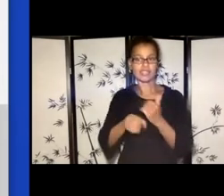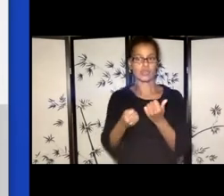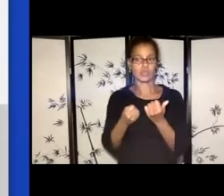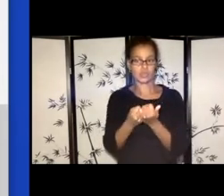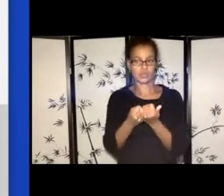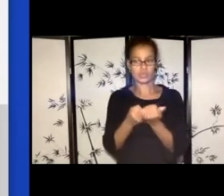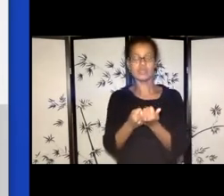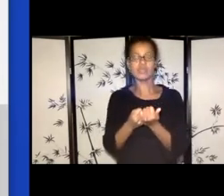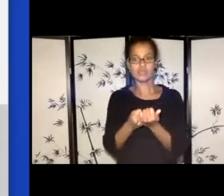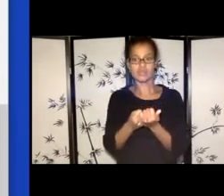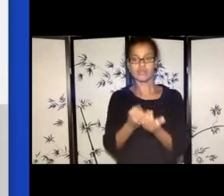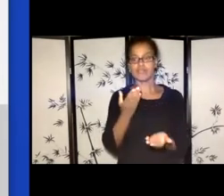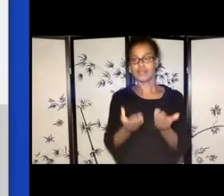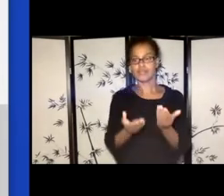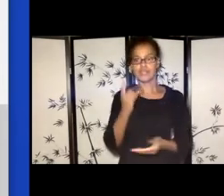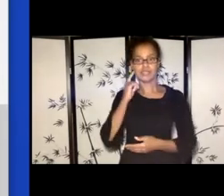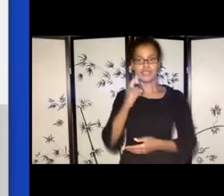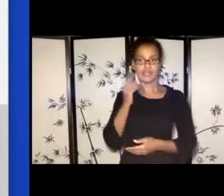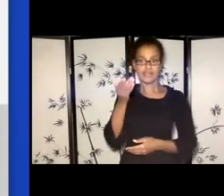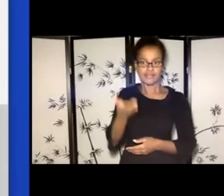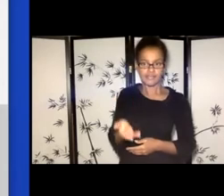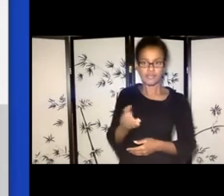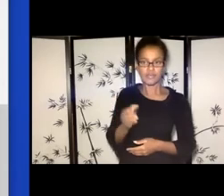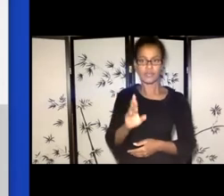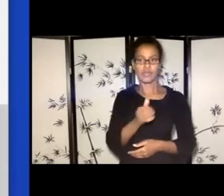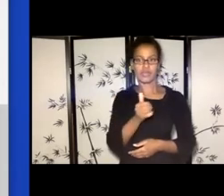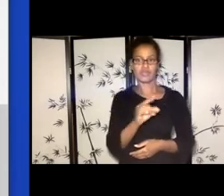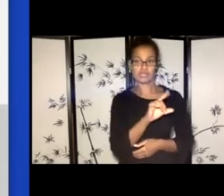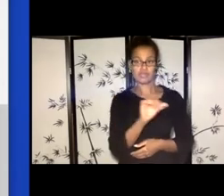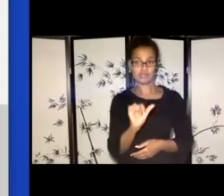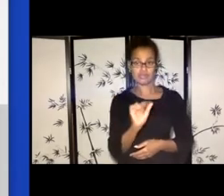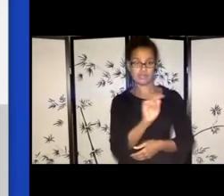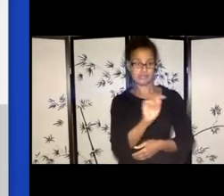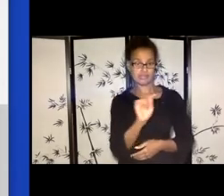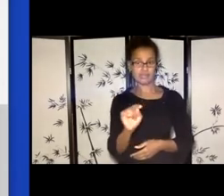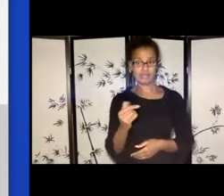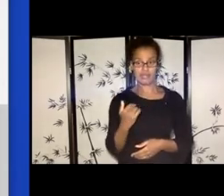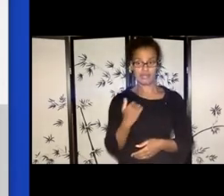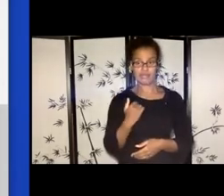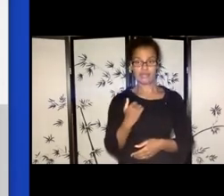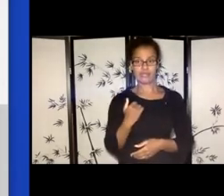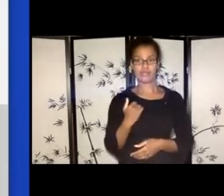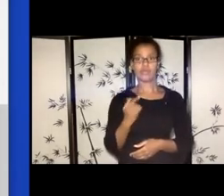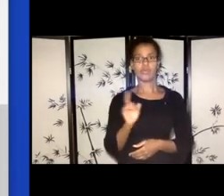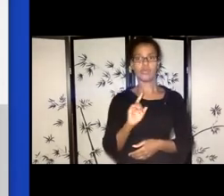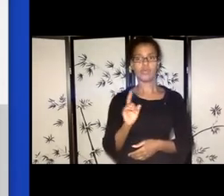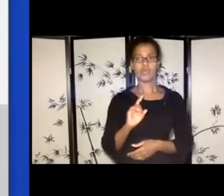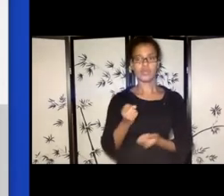you're deaf or have a disability. So it would go into this form.